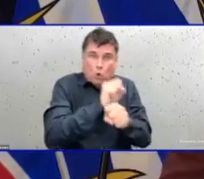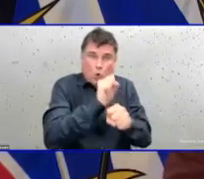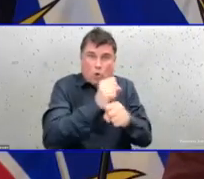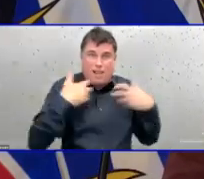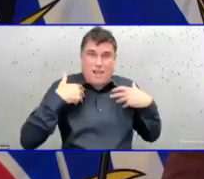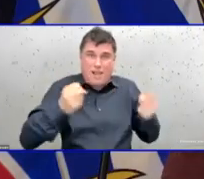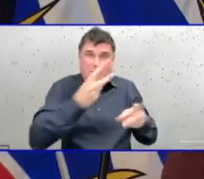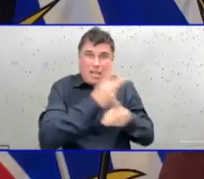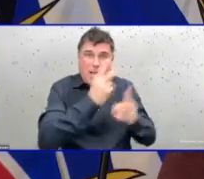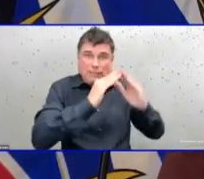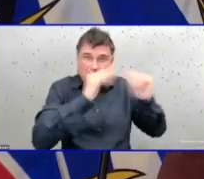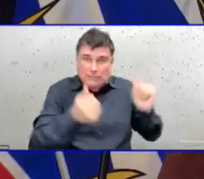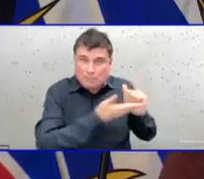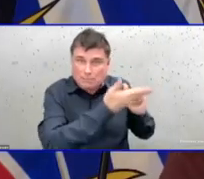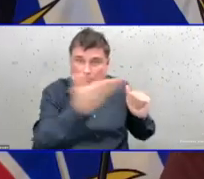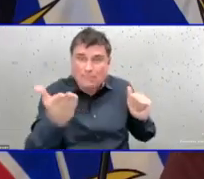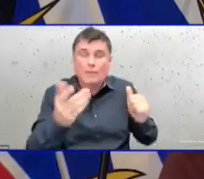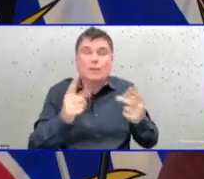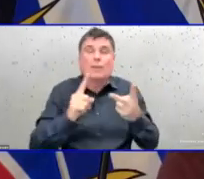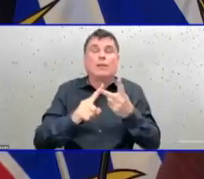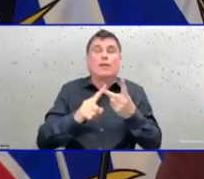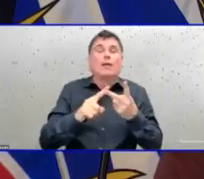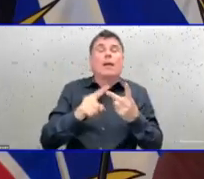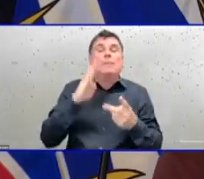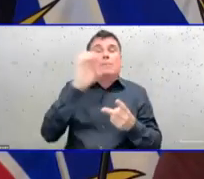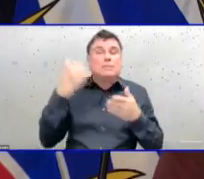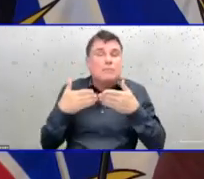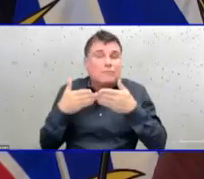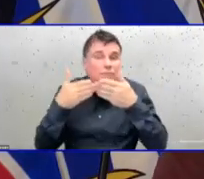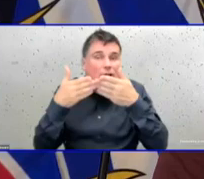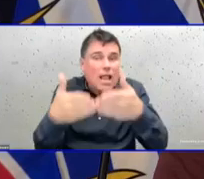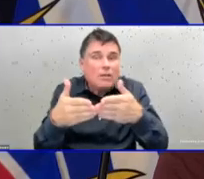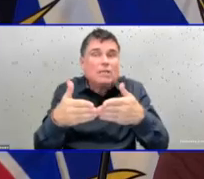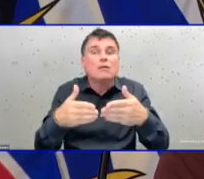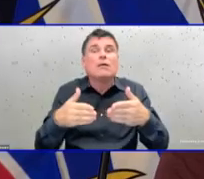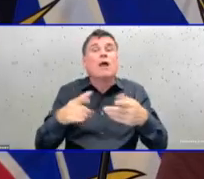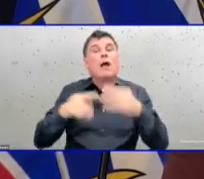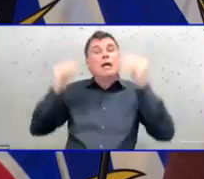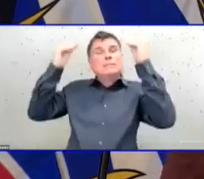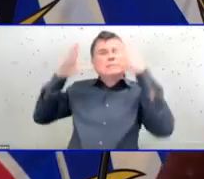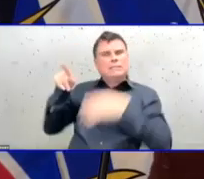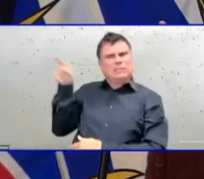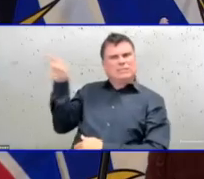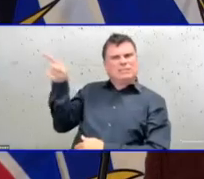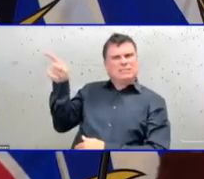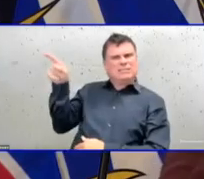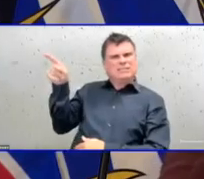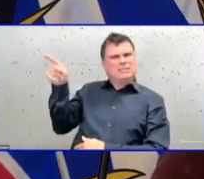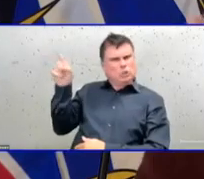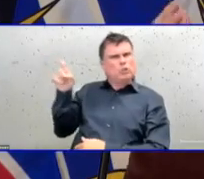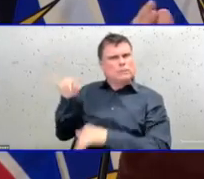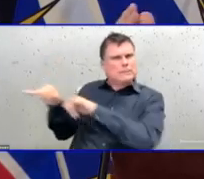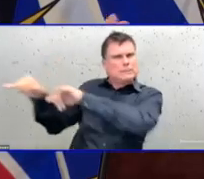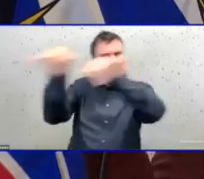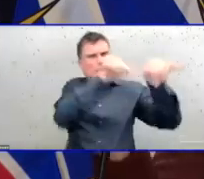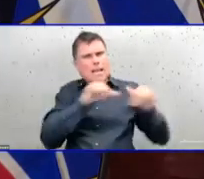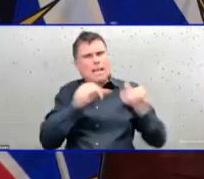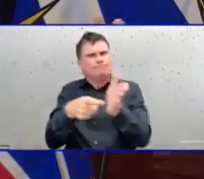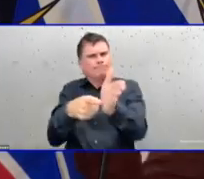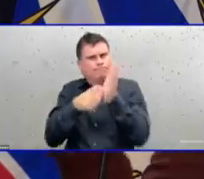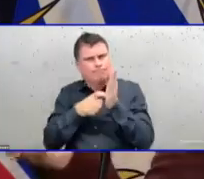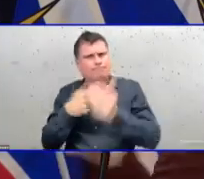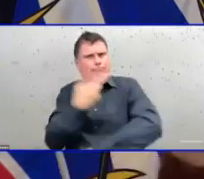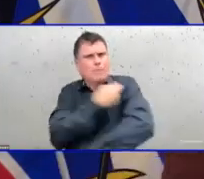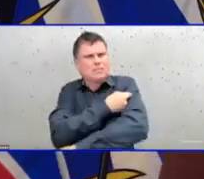PHO order around schools as there is not for other employment, private industries, for other